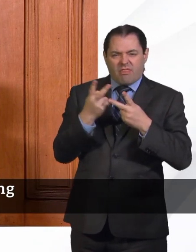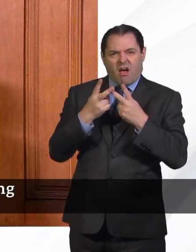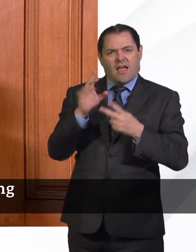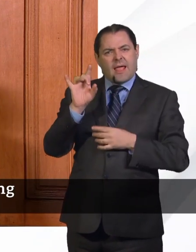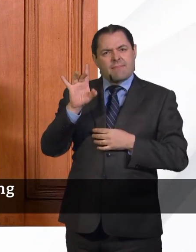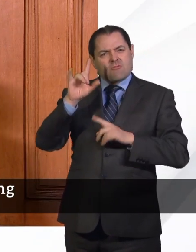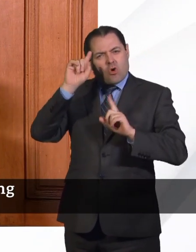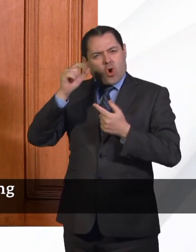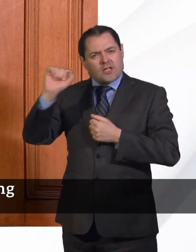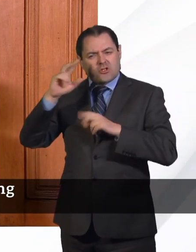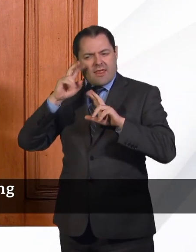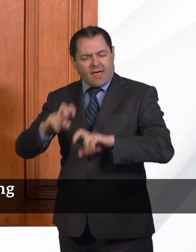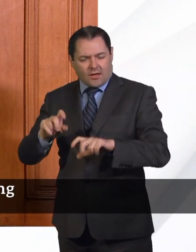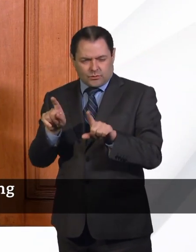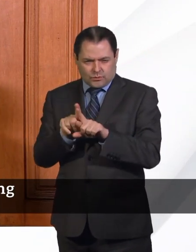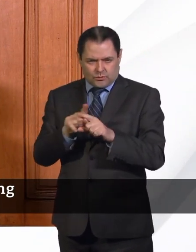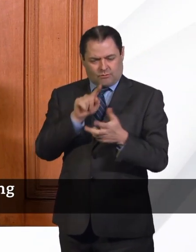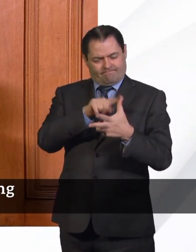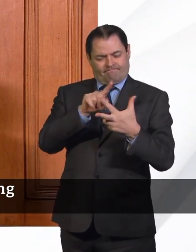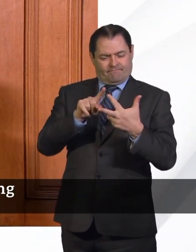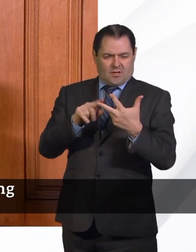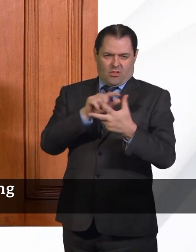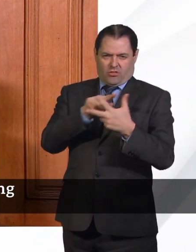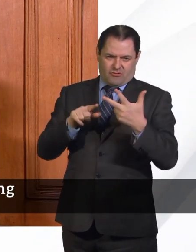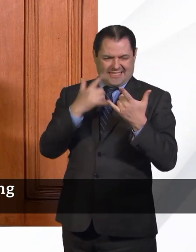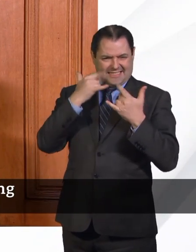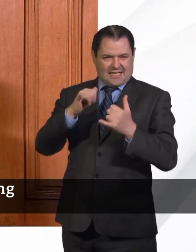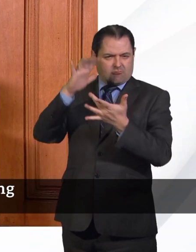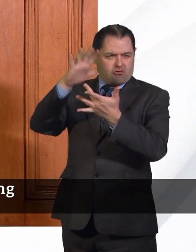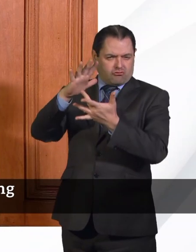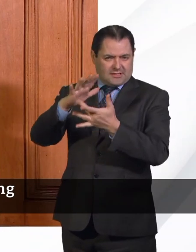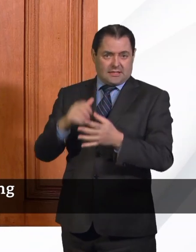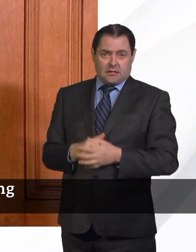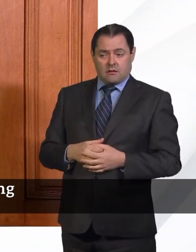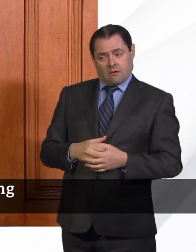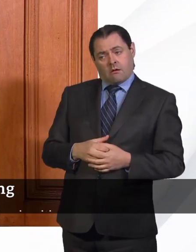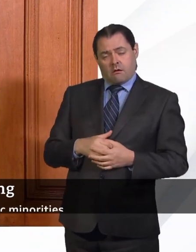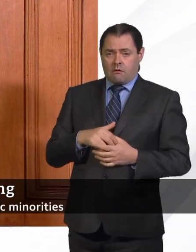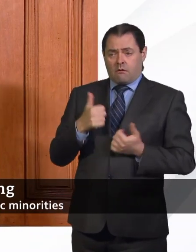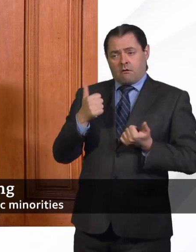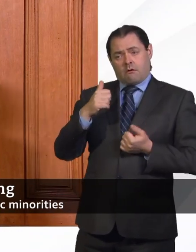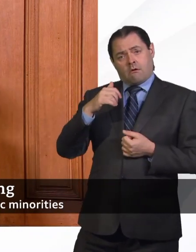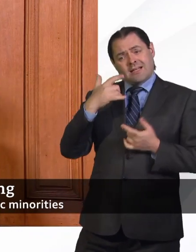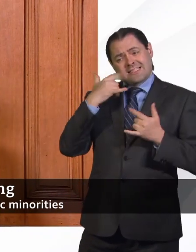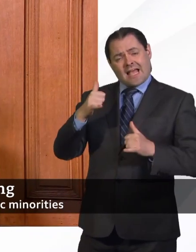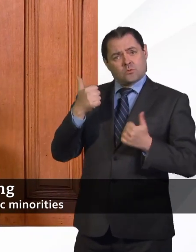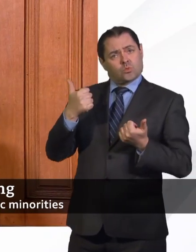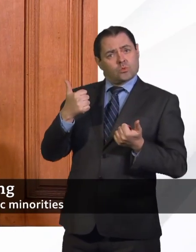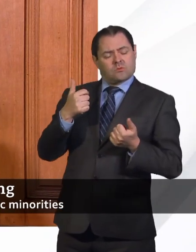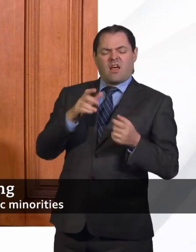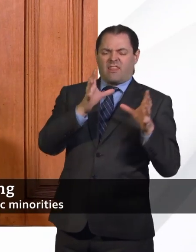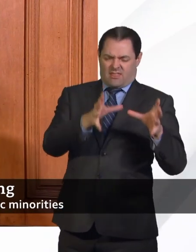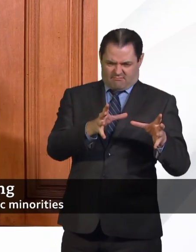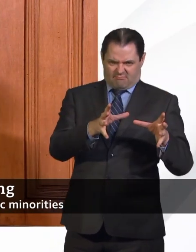survey. So those are the three priorities for testing. And we are using a good proportion of the test. of course, then there are the antibody tests,